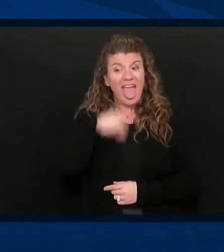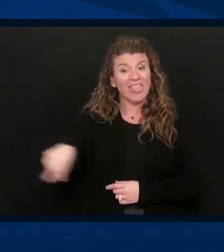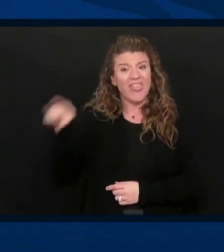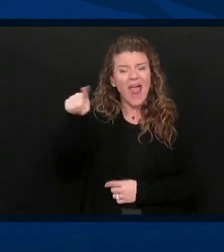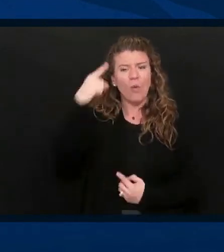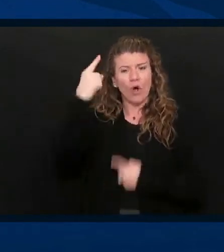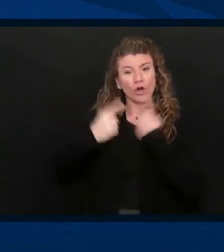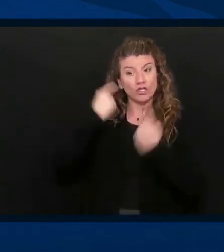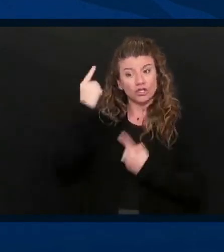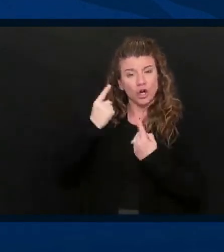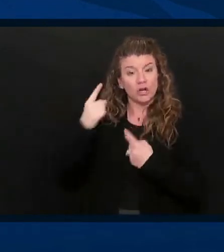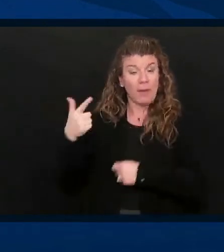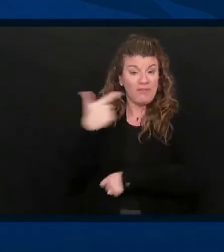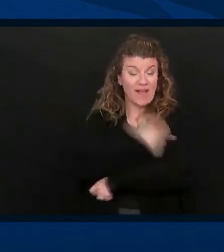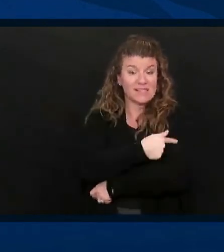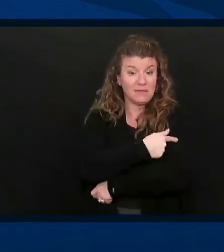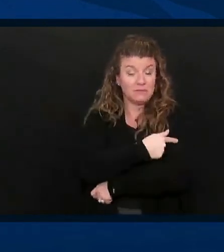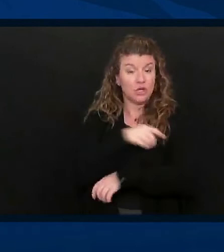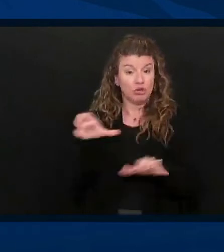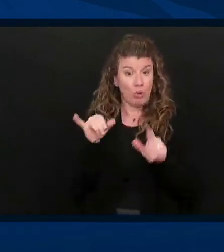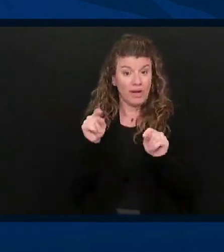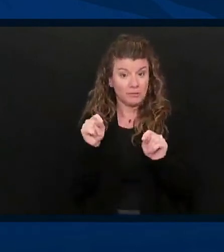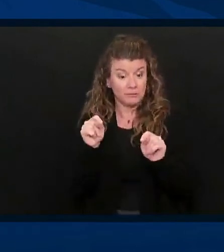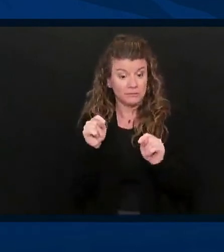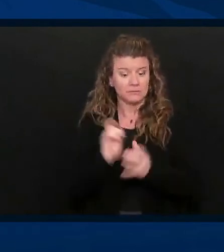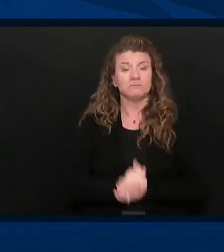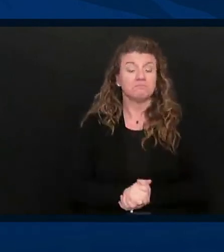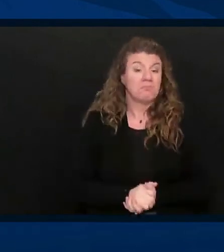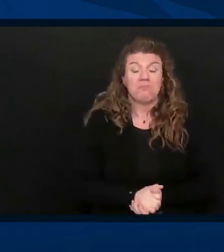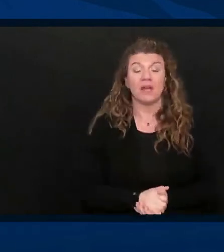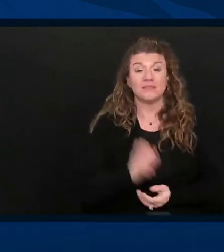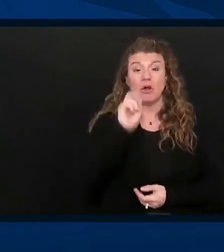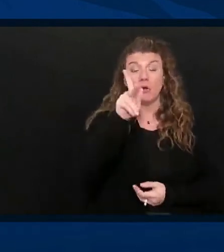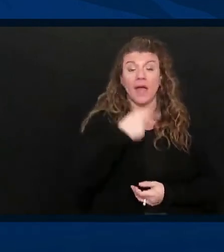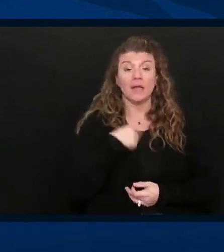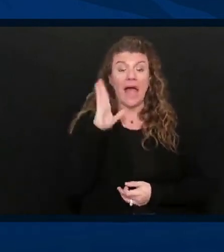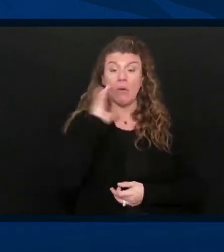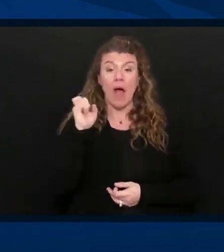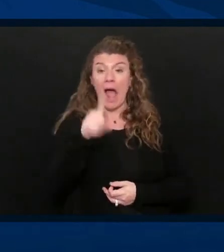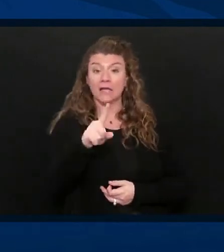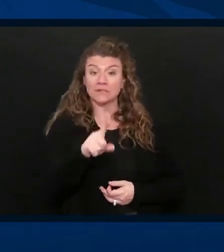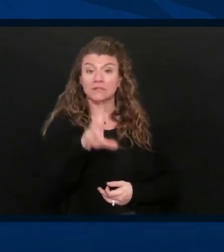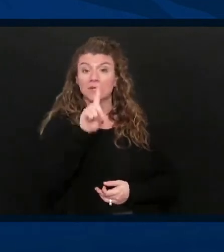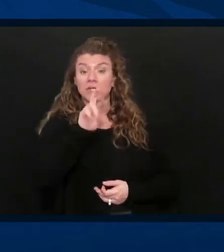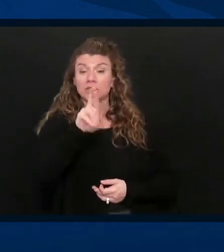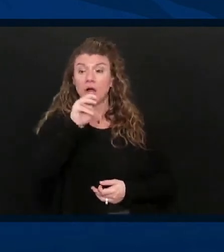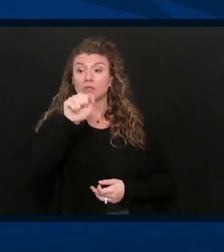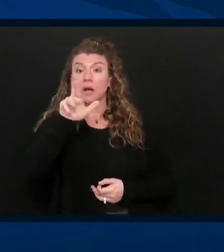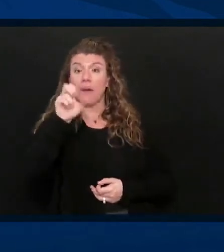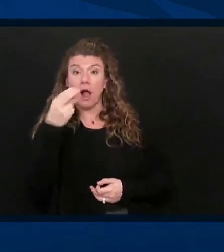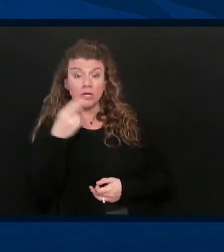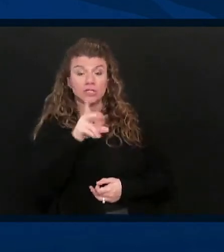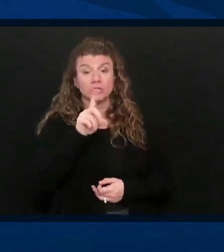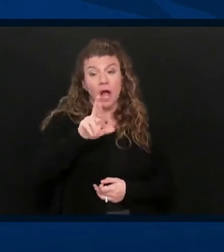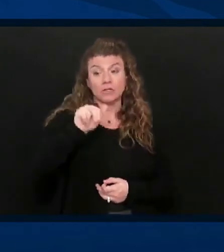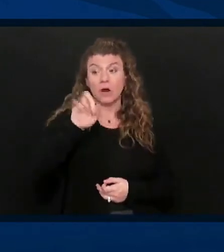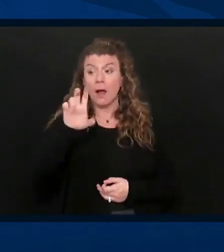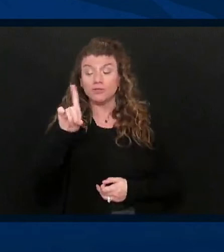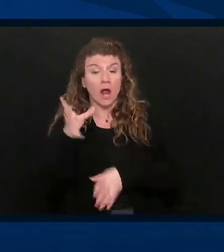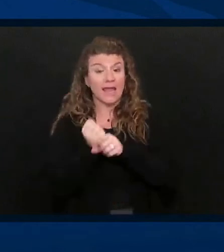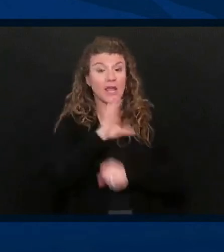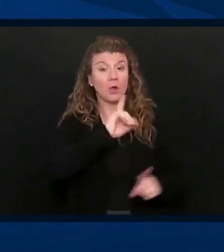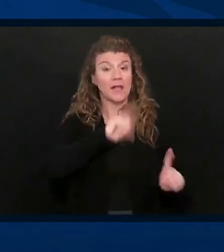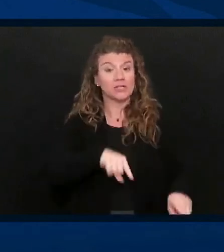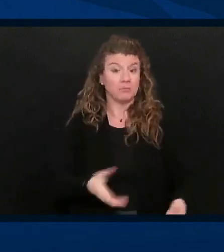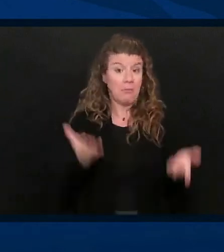about getting the vaccine, and I said, okay, I'll throw it to Dr. Marsh or Dr. Amjad and get a good answer for you. So, there you go.